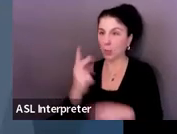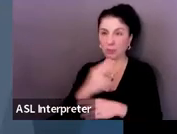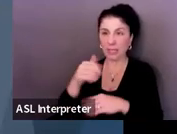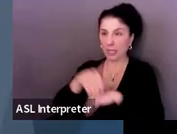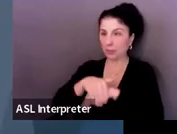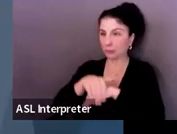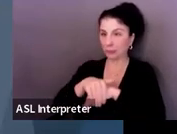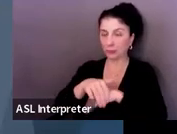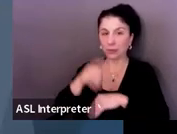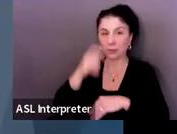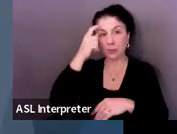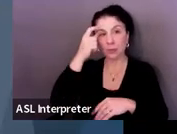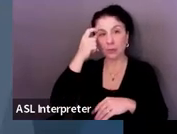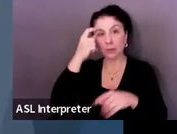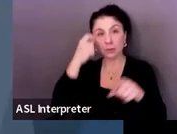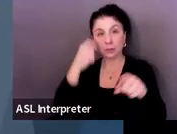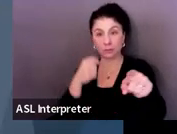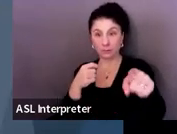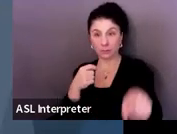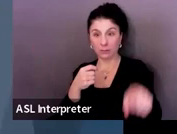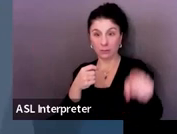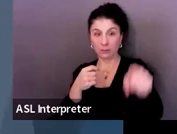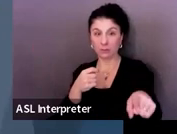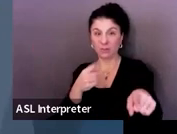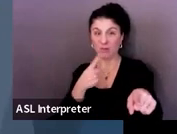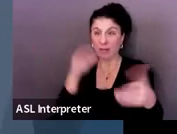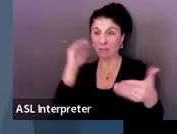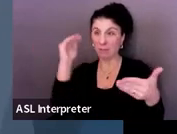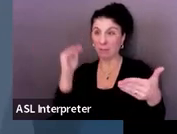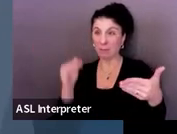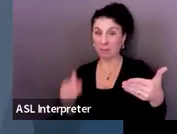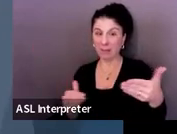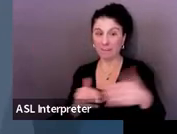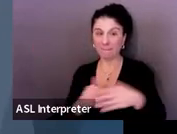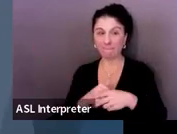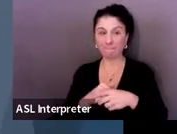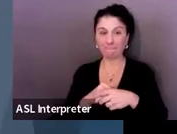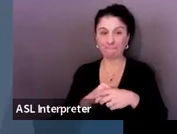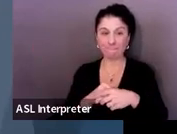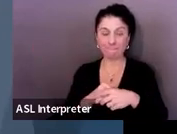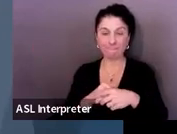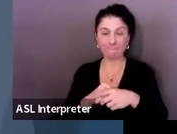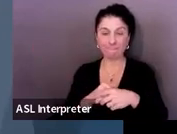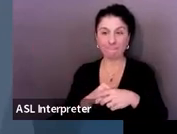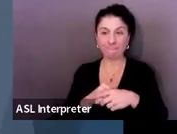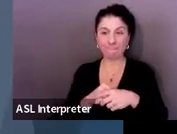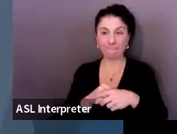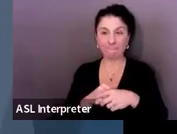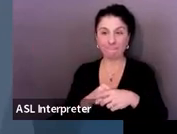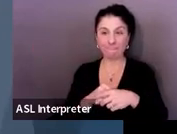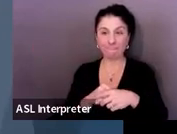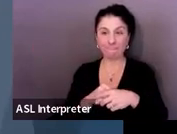where you're going to list what the student is going to be. Sorry, guys.